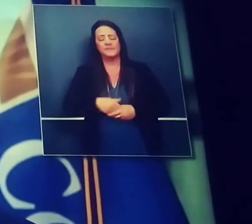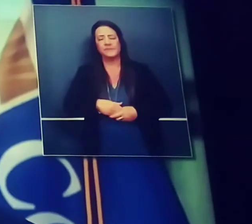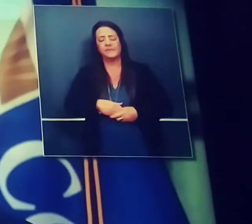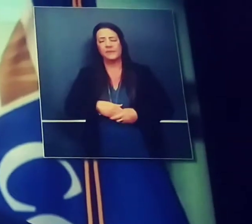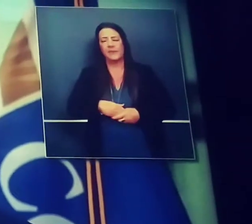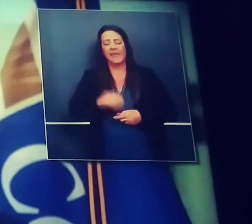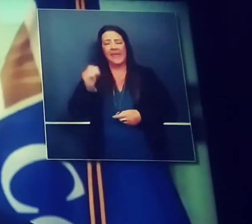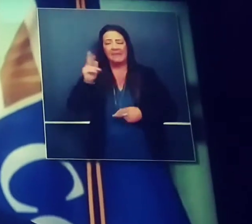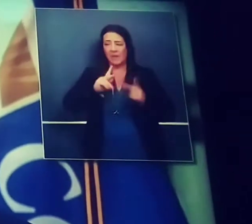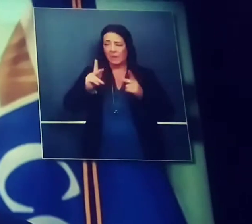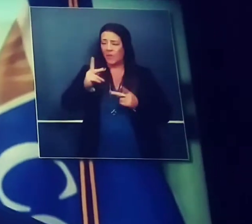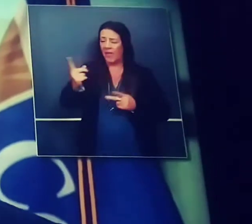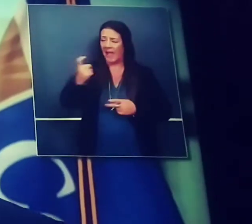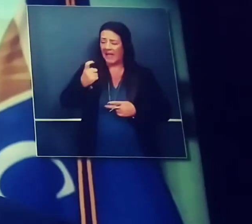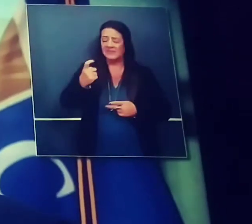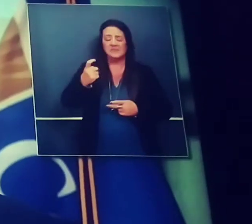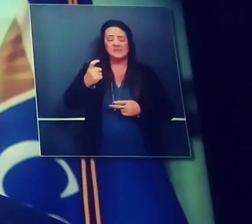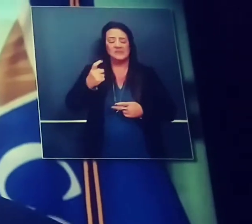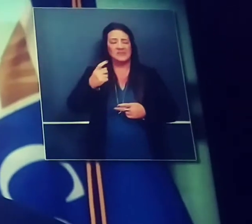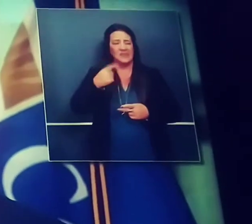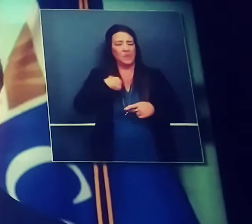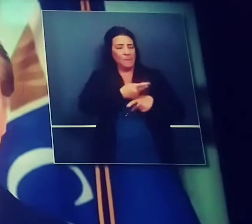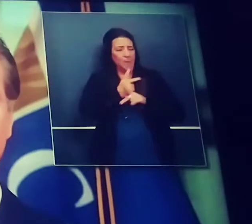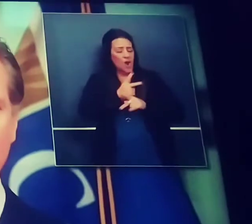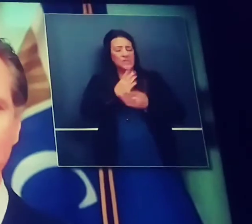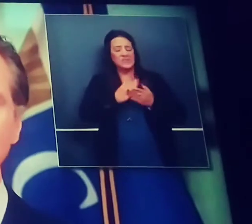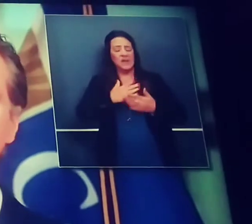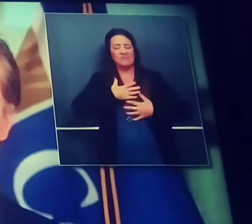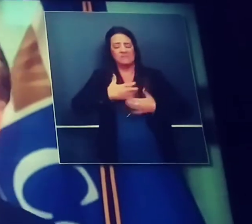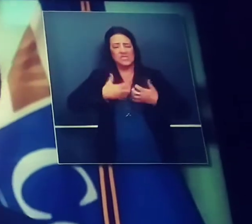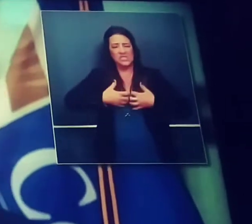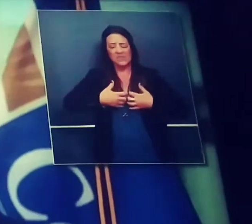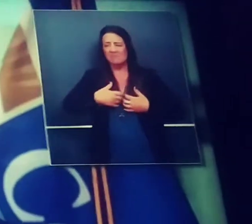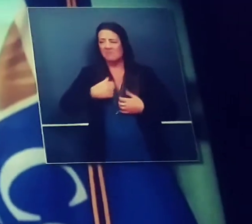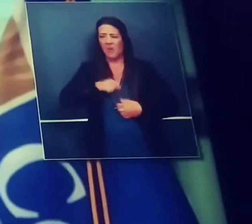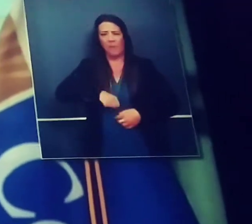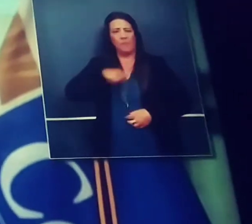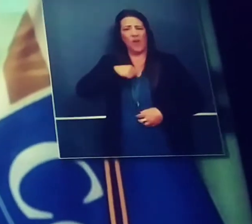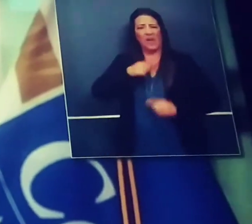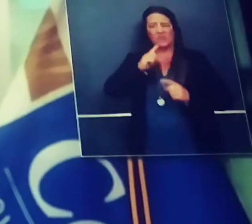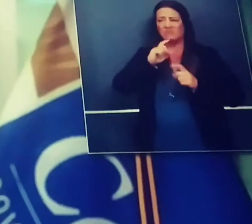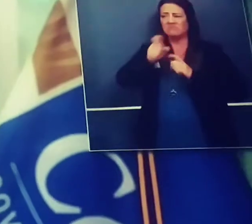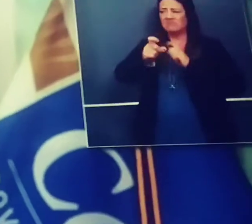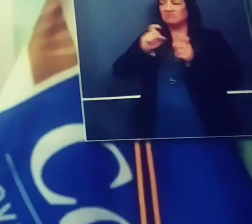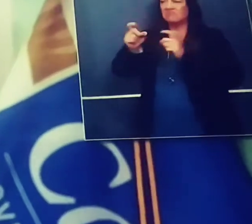Maybe Cuomo too. Cuomo Maybe